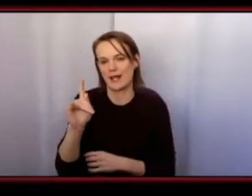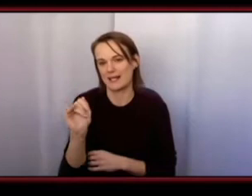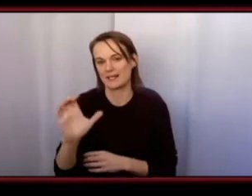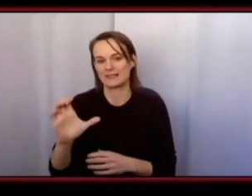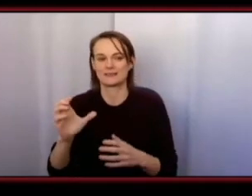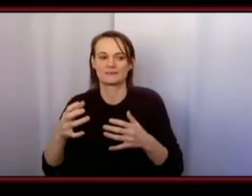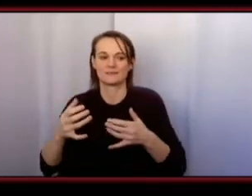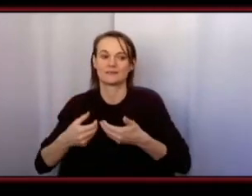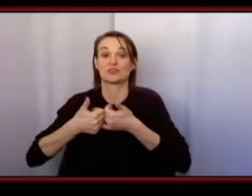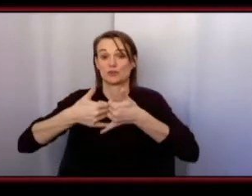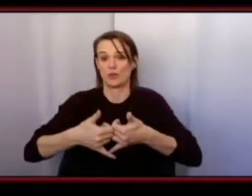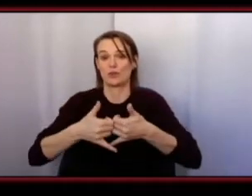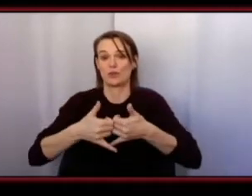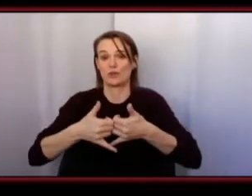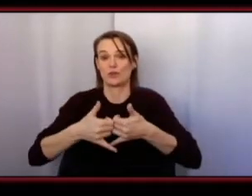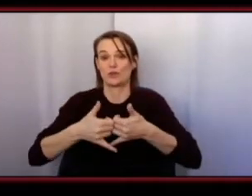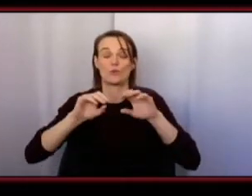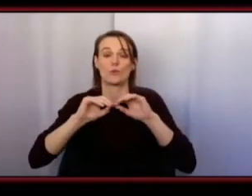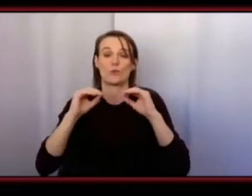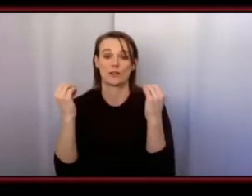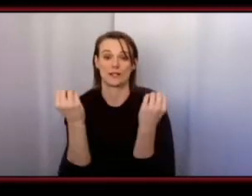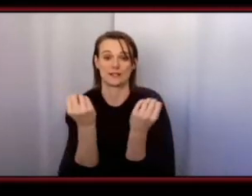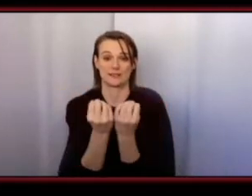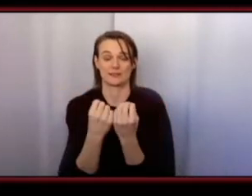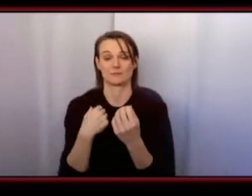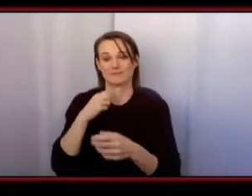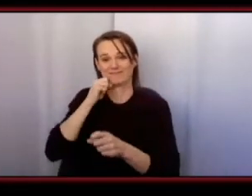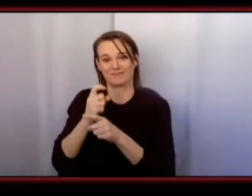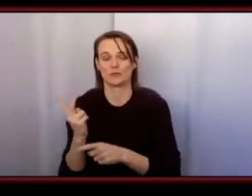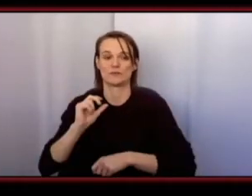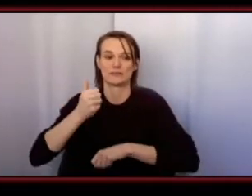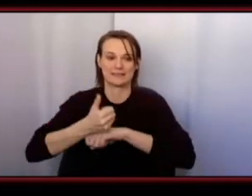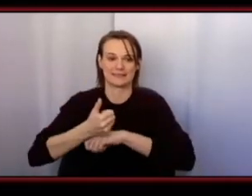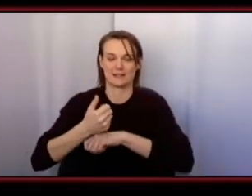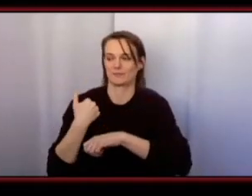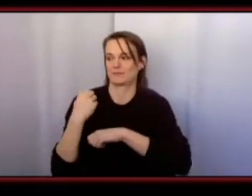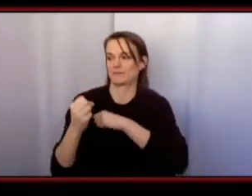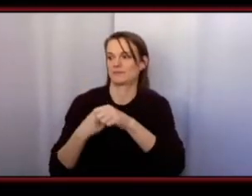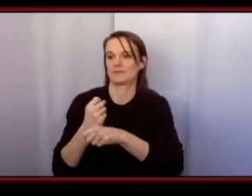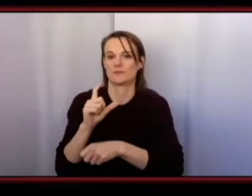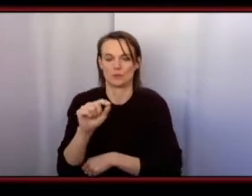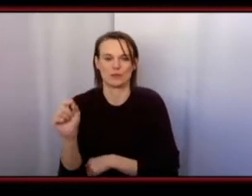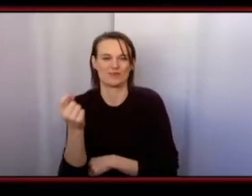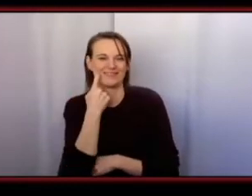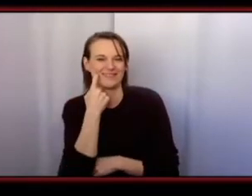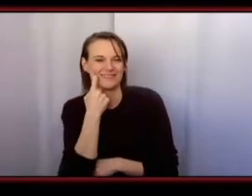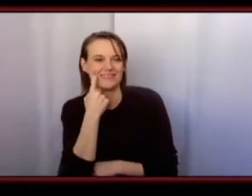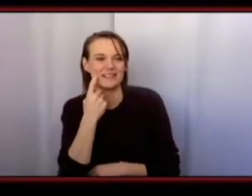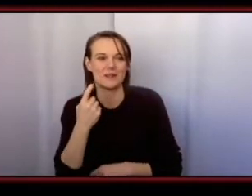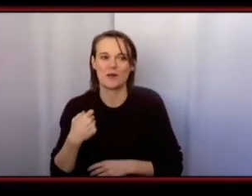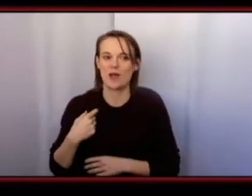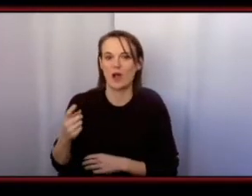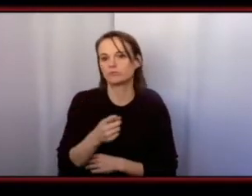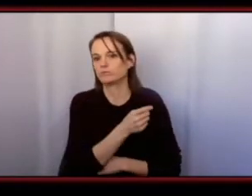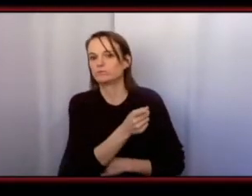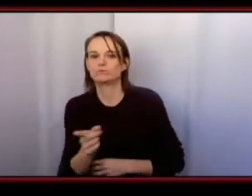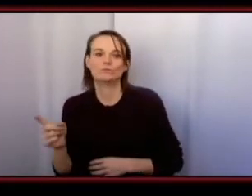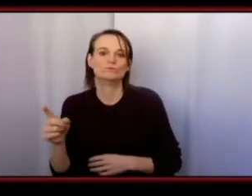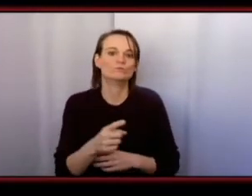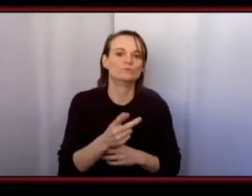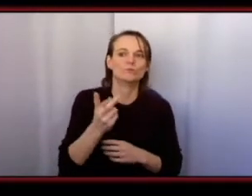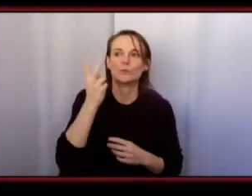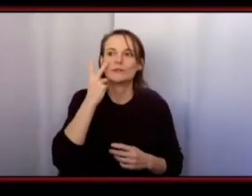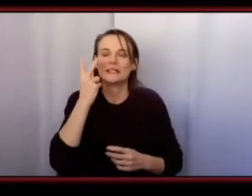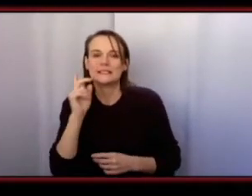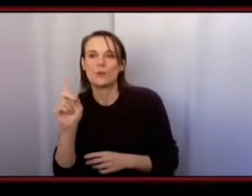i started with my sister in 2020 um so yeah it's been a journey of just exploring and expanding it's the